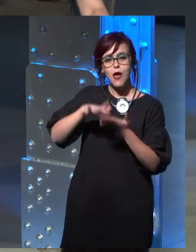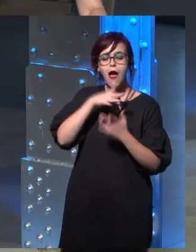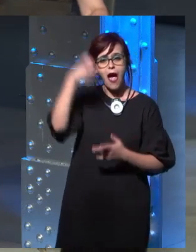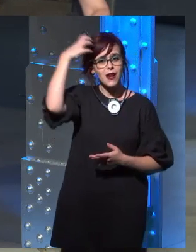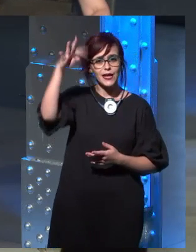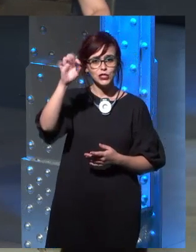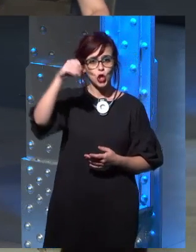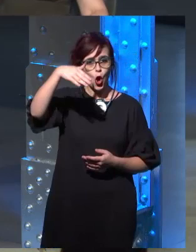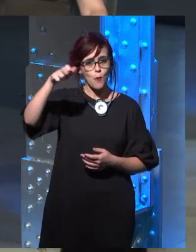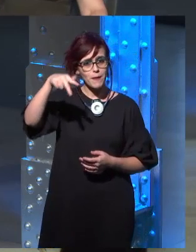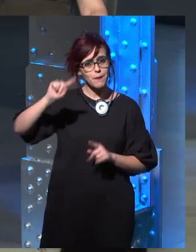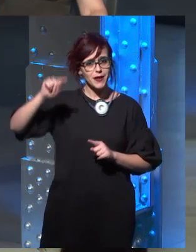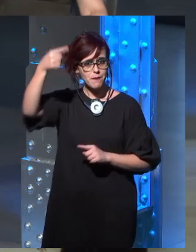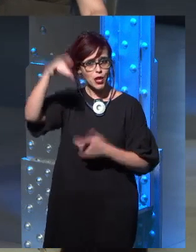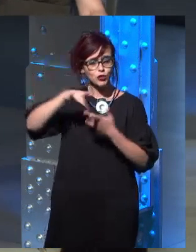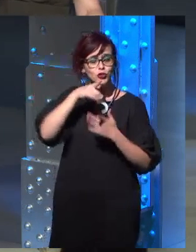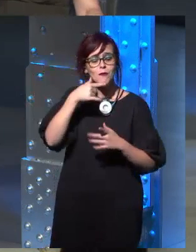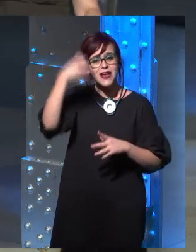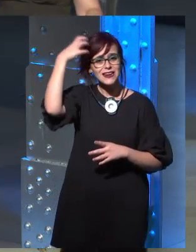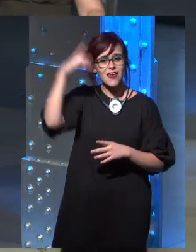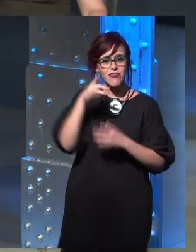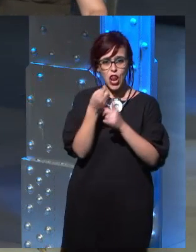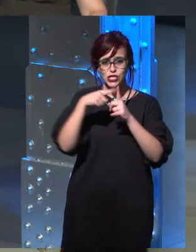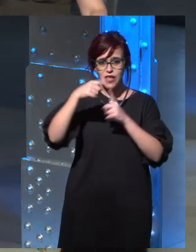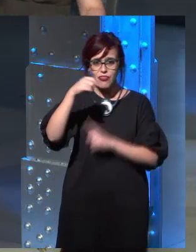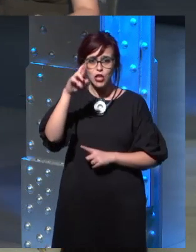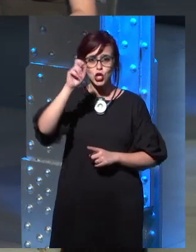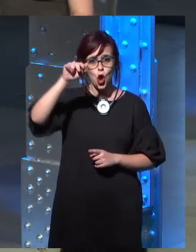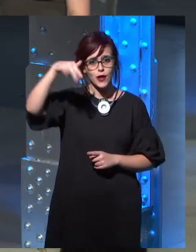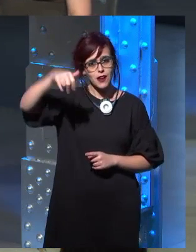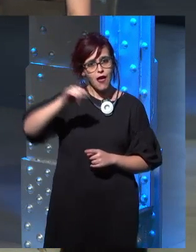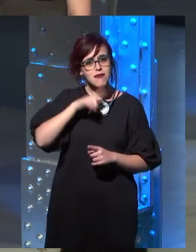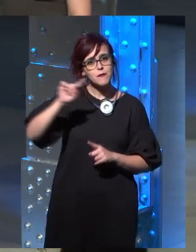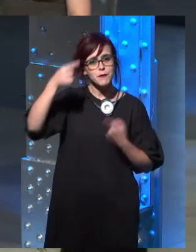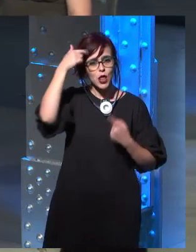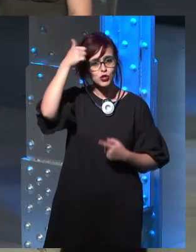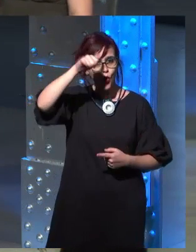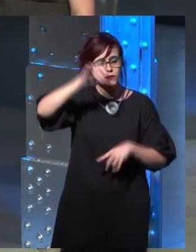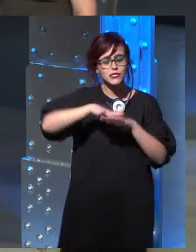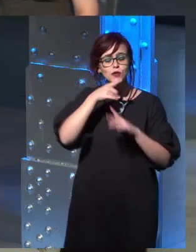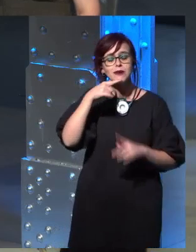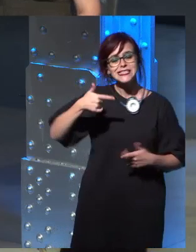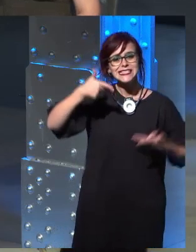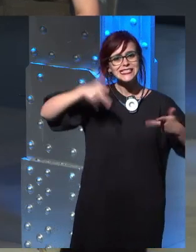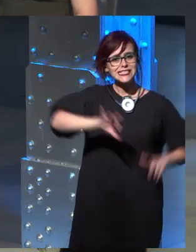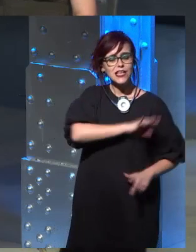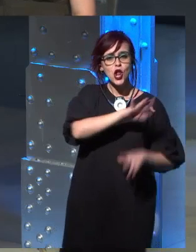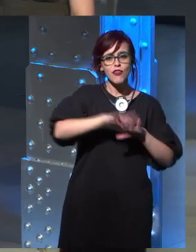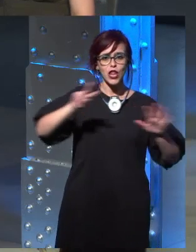Can you hear me? Can you both hear me? Can you make a sign to the booth if you can hear me?